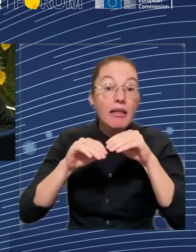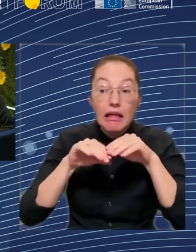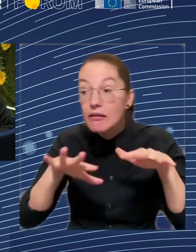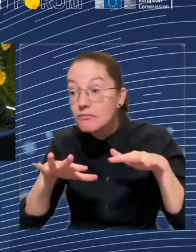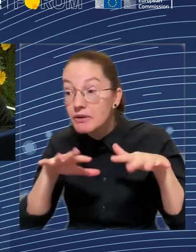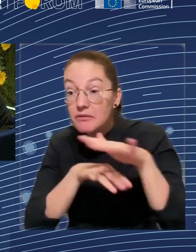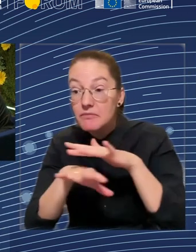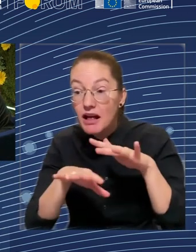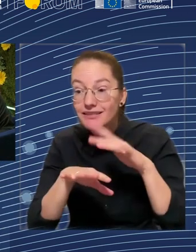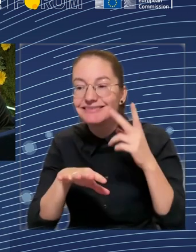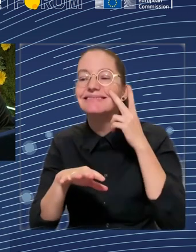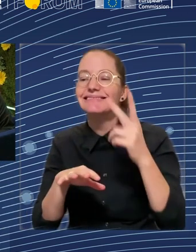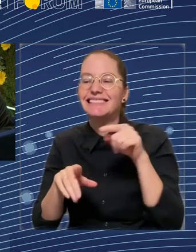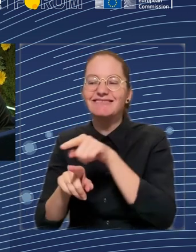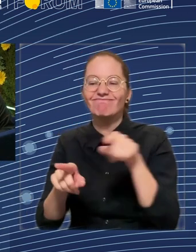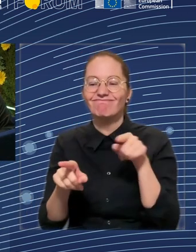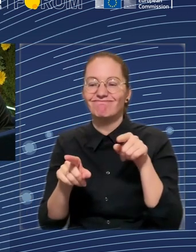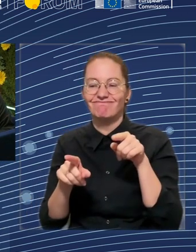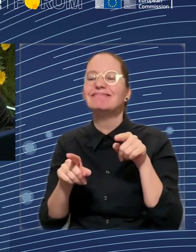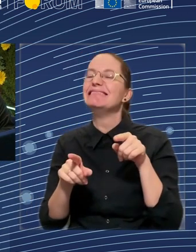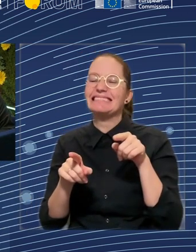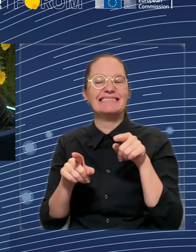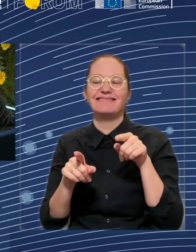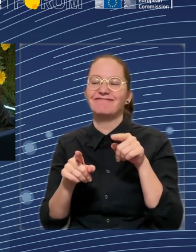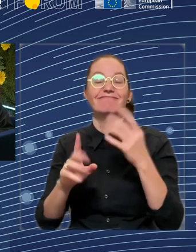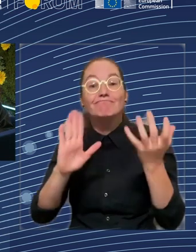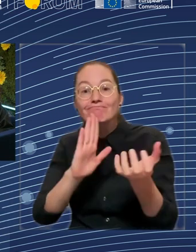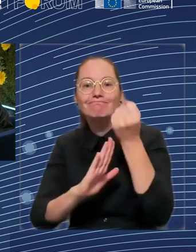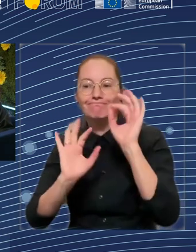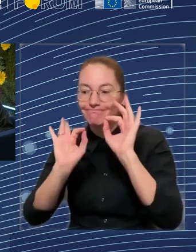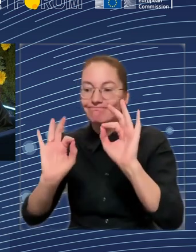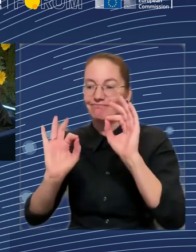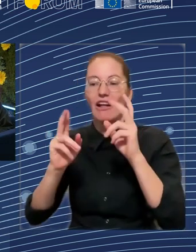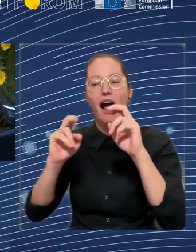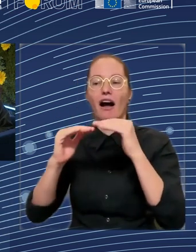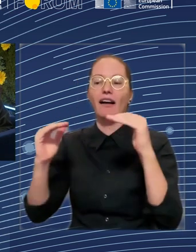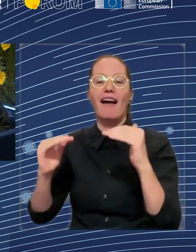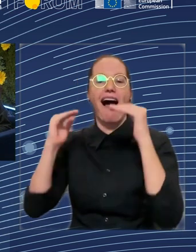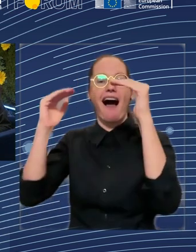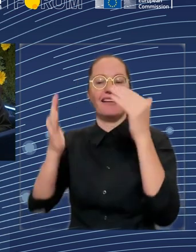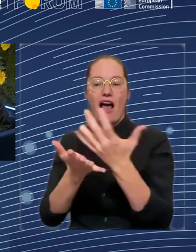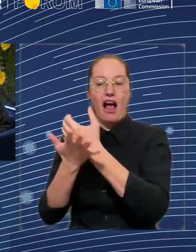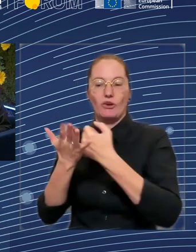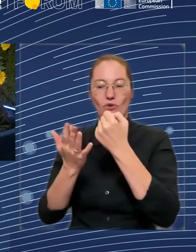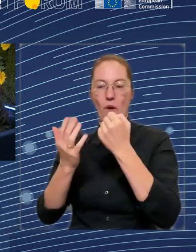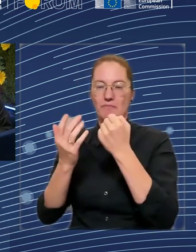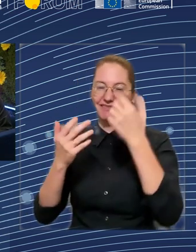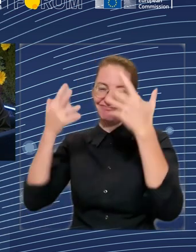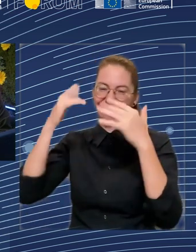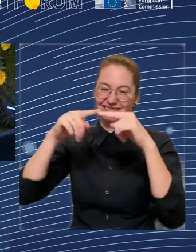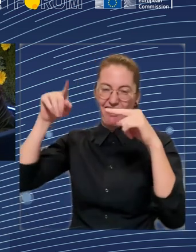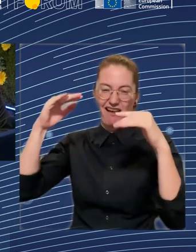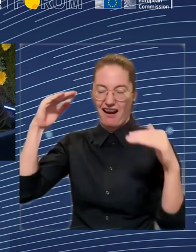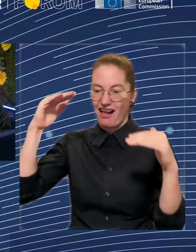out there, but usually they come from political philosophy and areas like that, rather than sociology